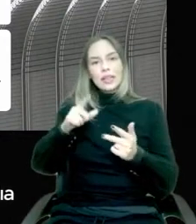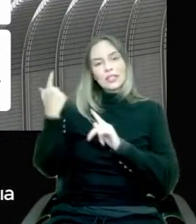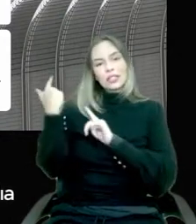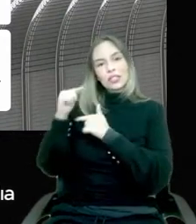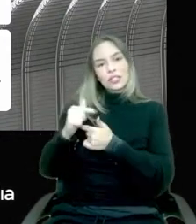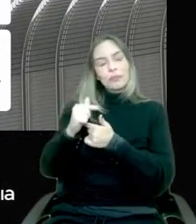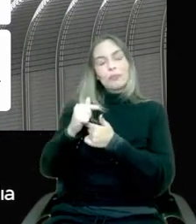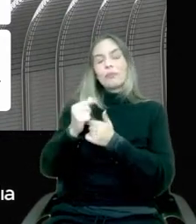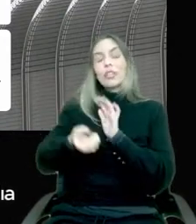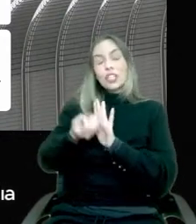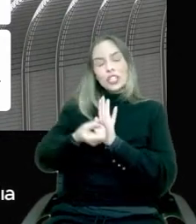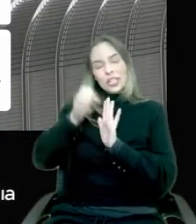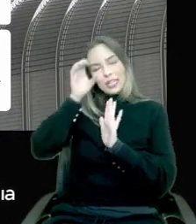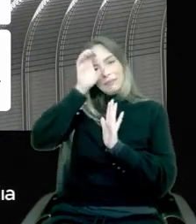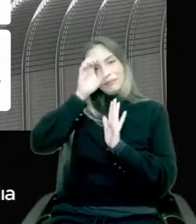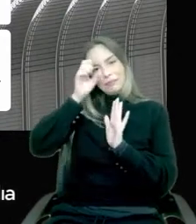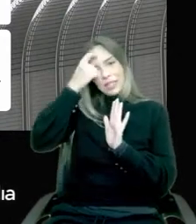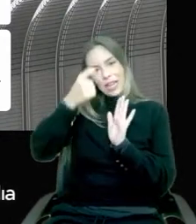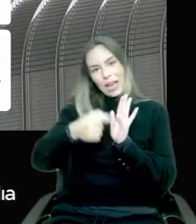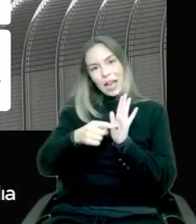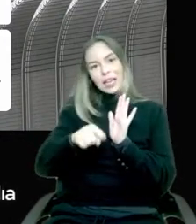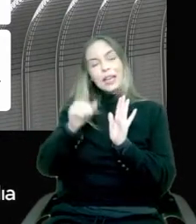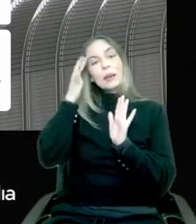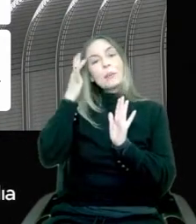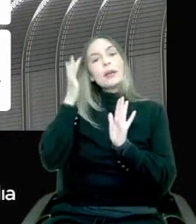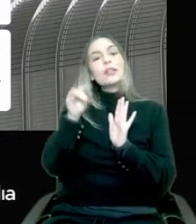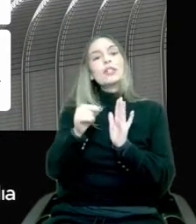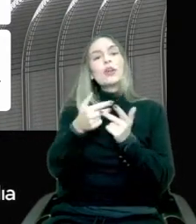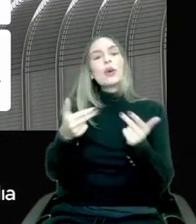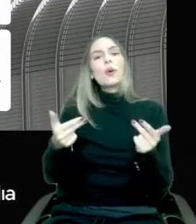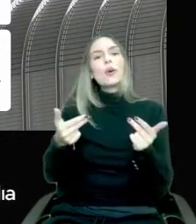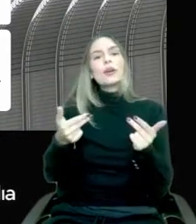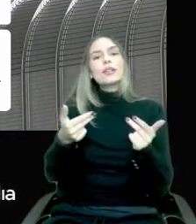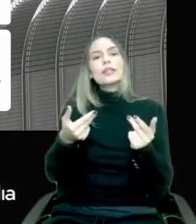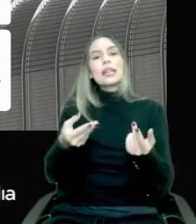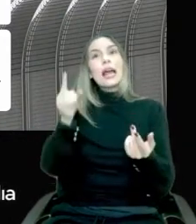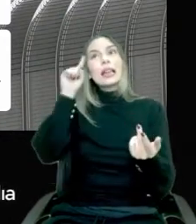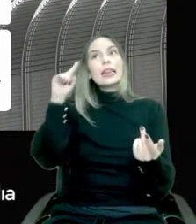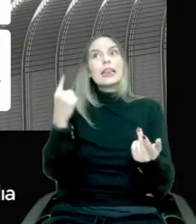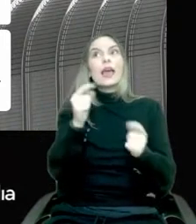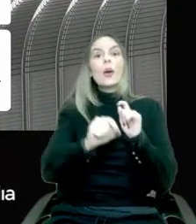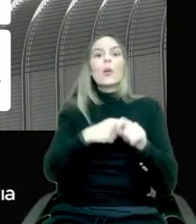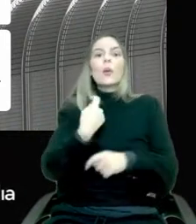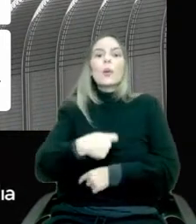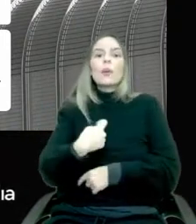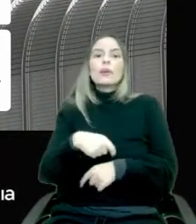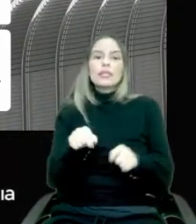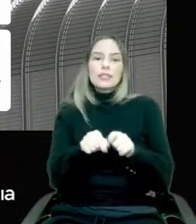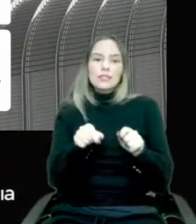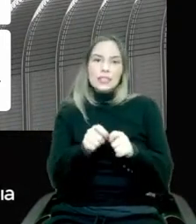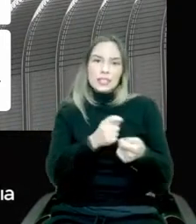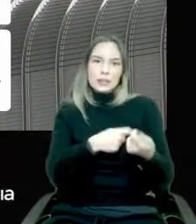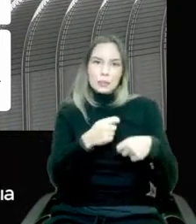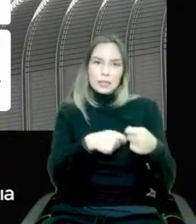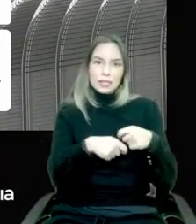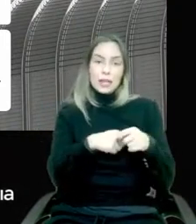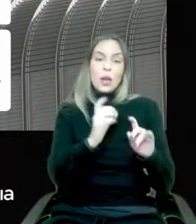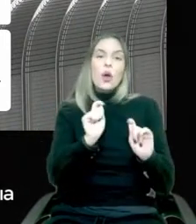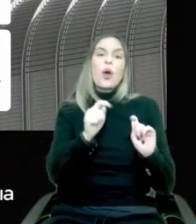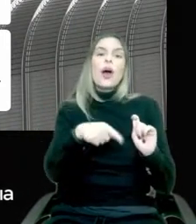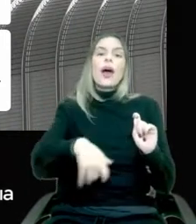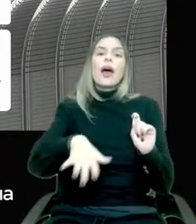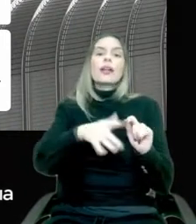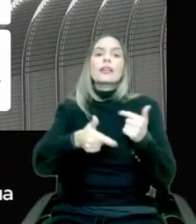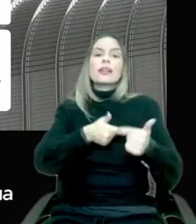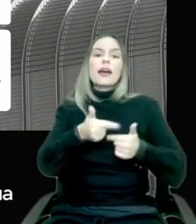an imagination, give them the thinking, give them an idea of what they need to do in their own business. Whether in marketing, it was legal in contract,